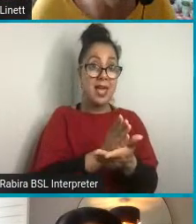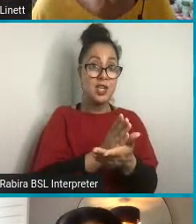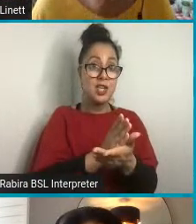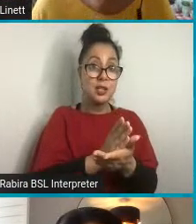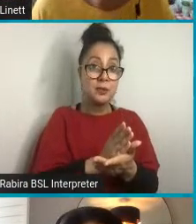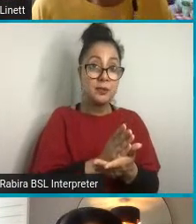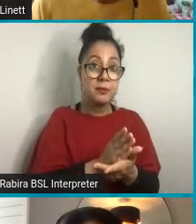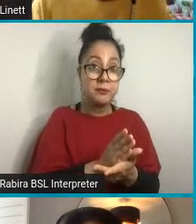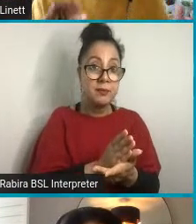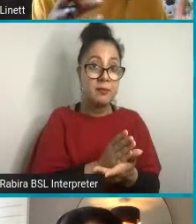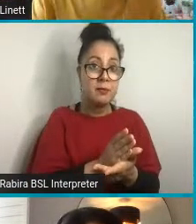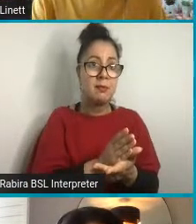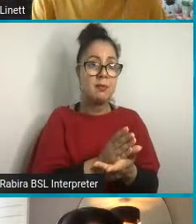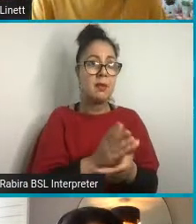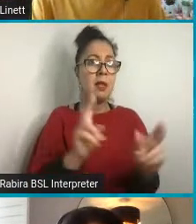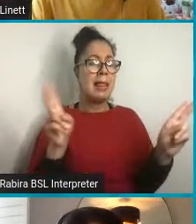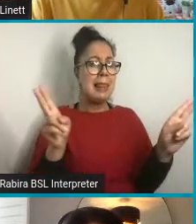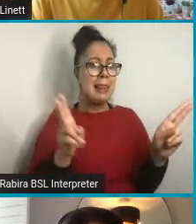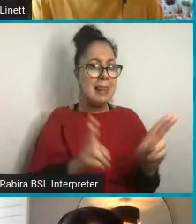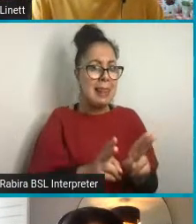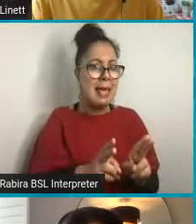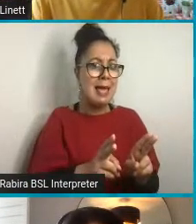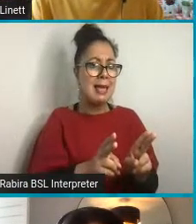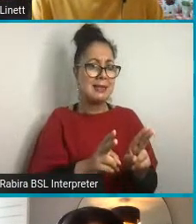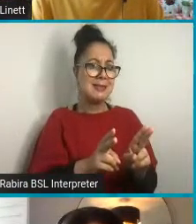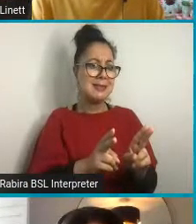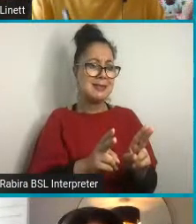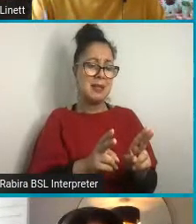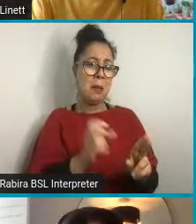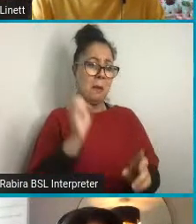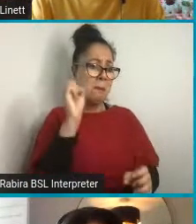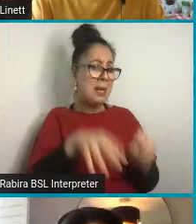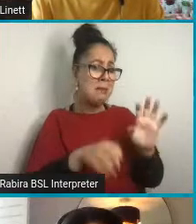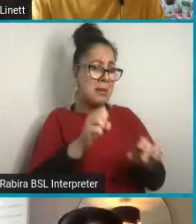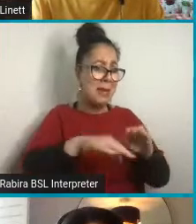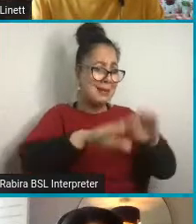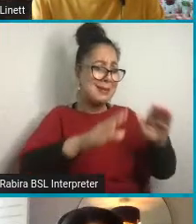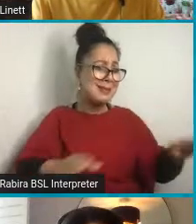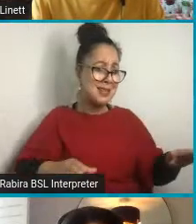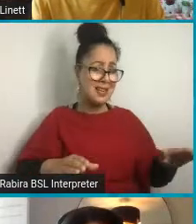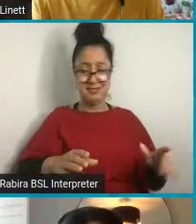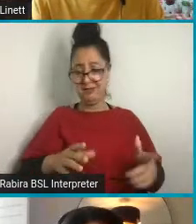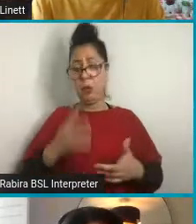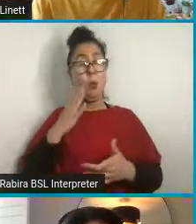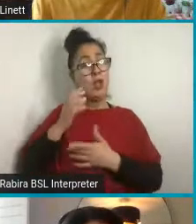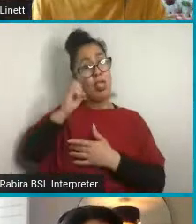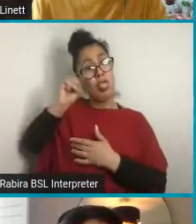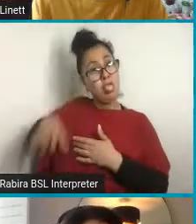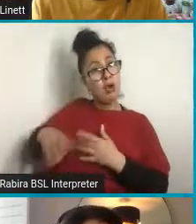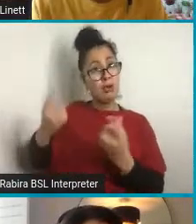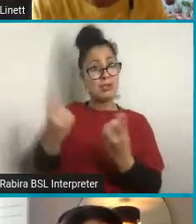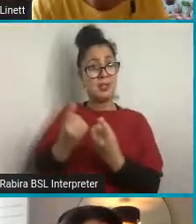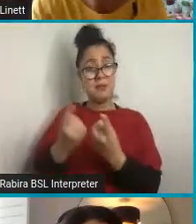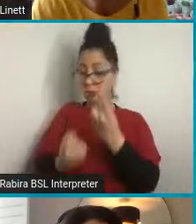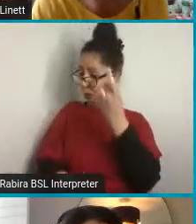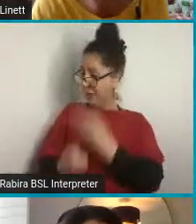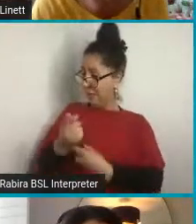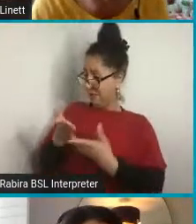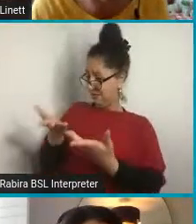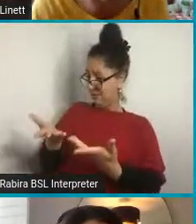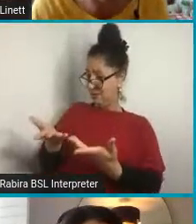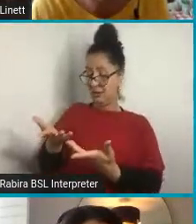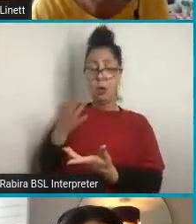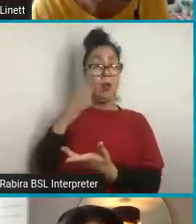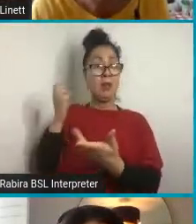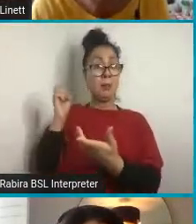of the pollution. So what goes into our dustbin, that's a really good point. Now what happens to it? And